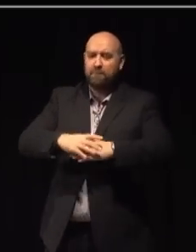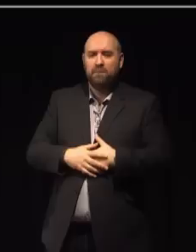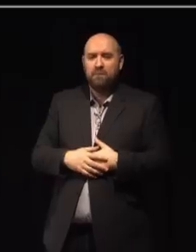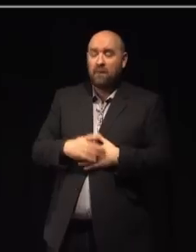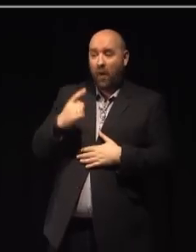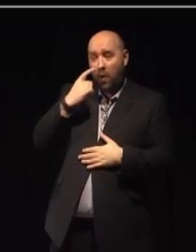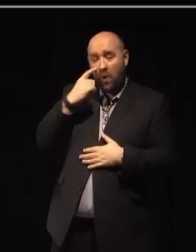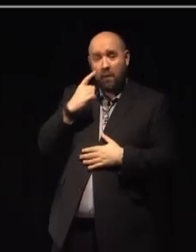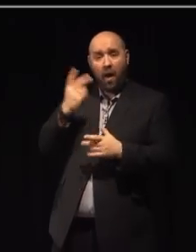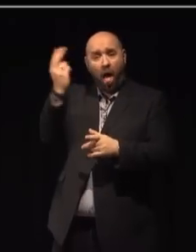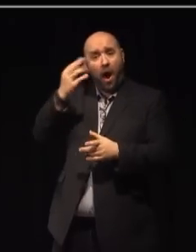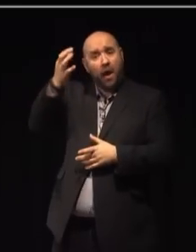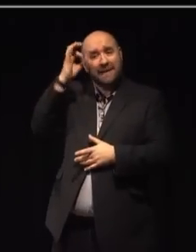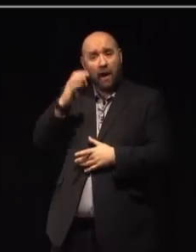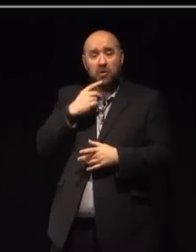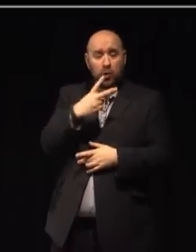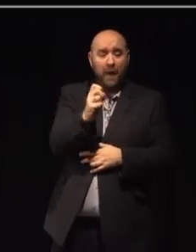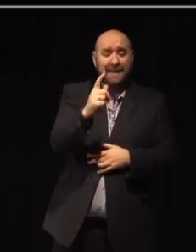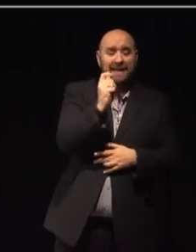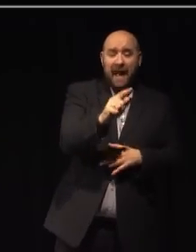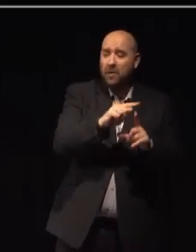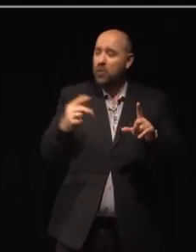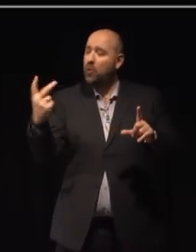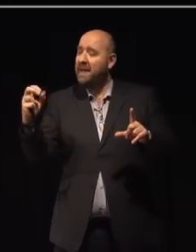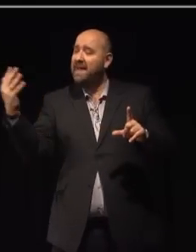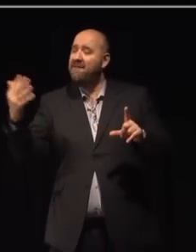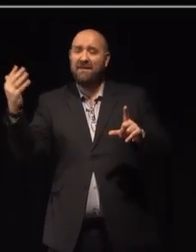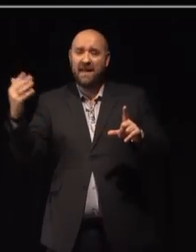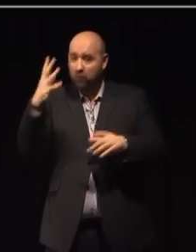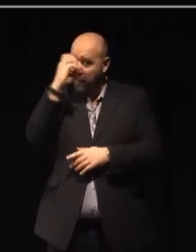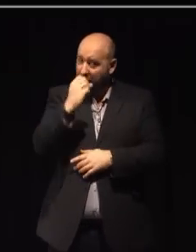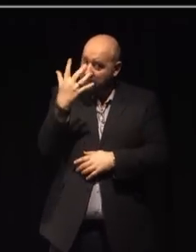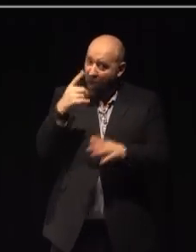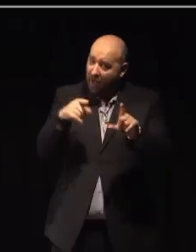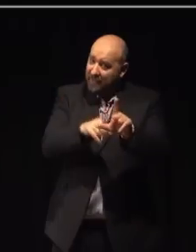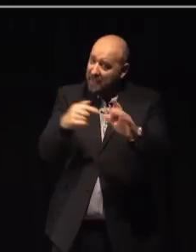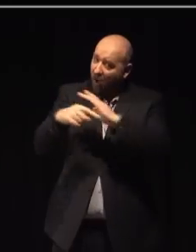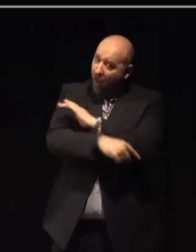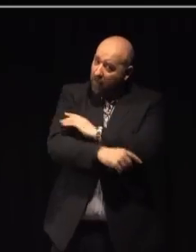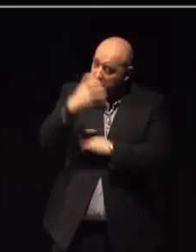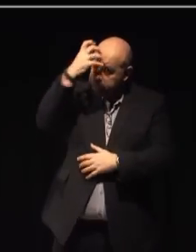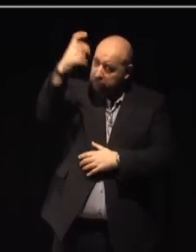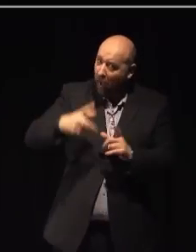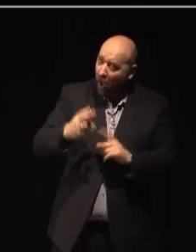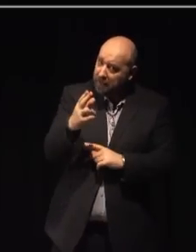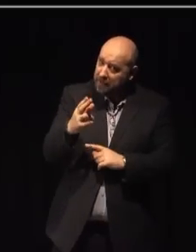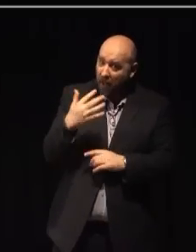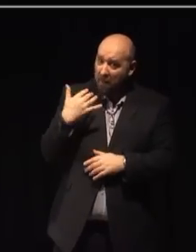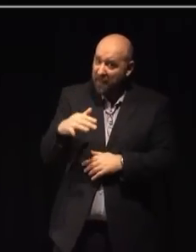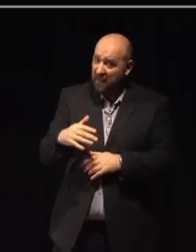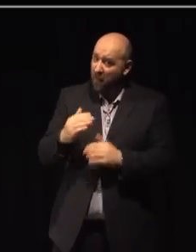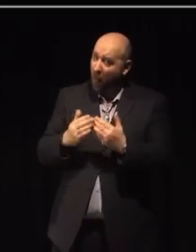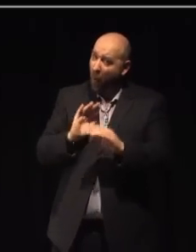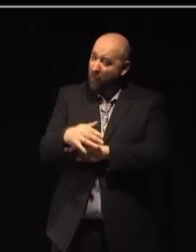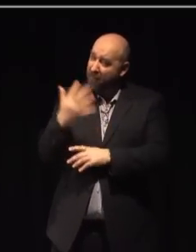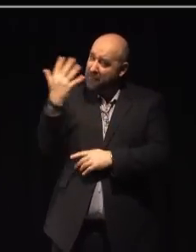Council's investment in Hull between 2010 and 2015, in these first five years of austerity, it comes to more than